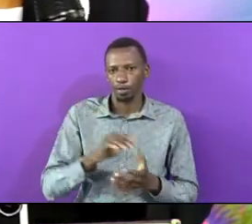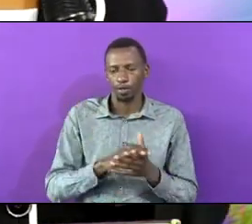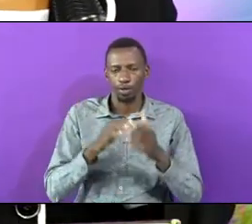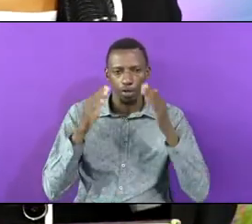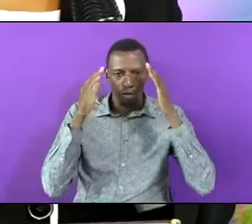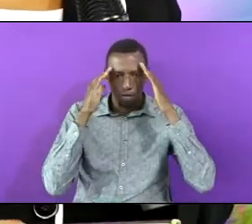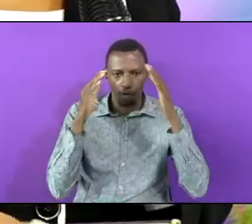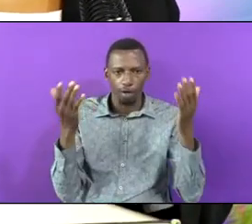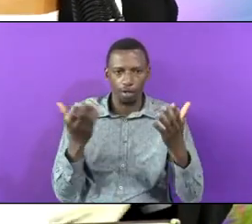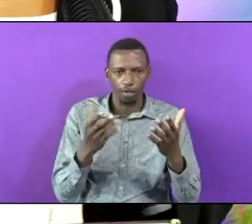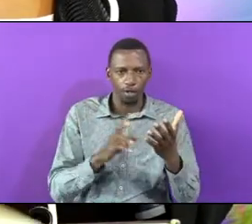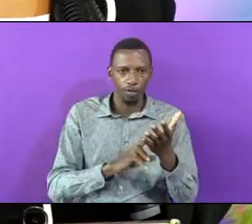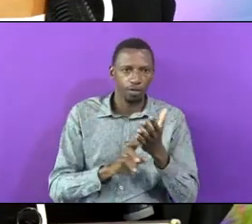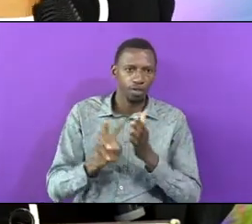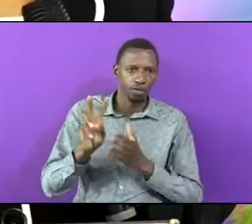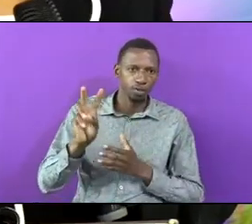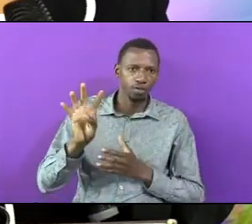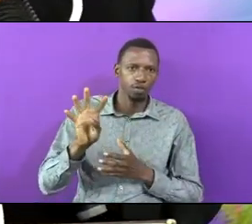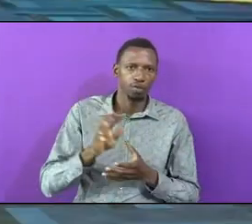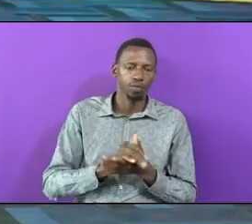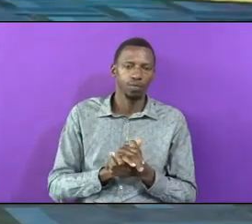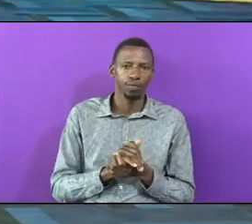Is Going To Be Verse 24